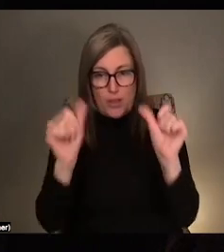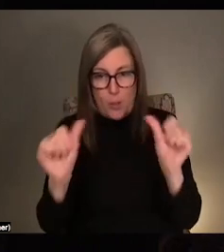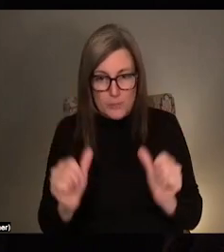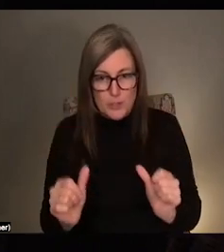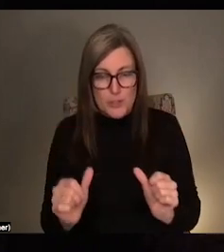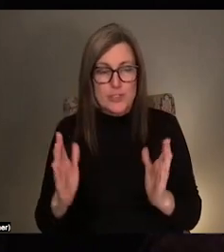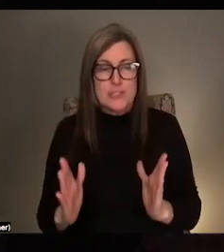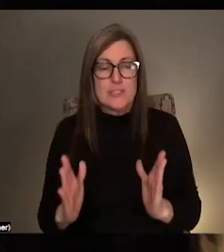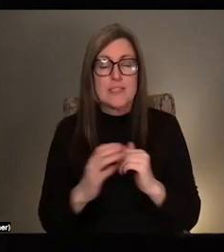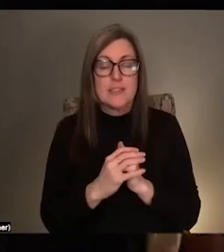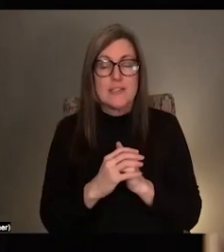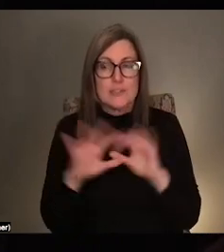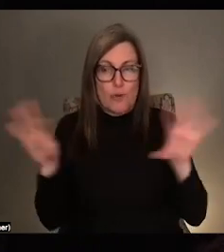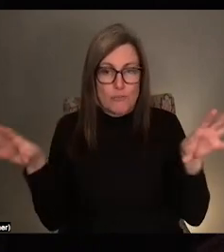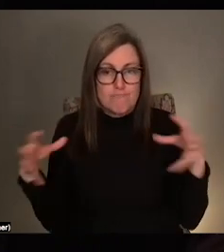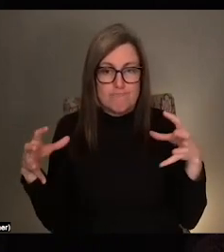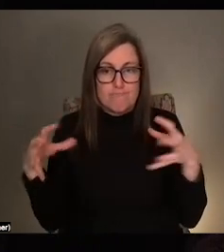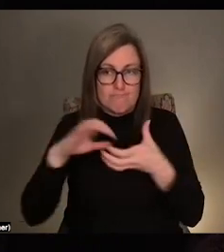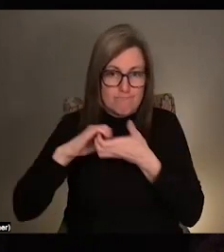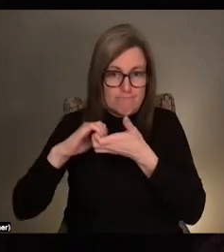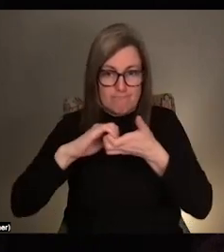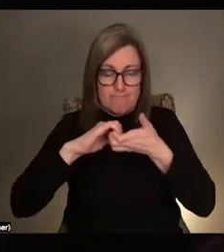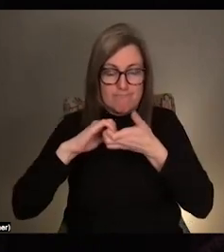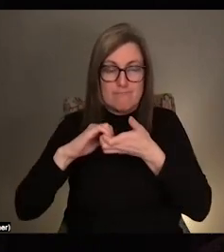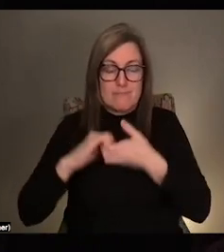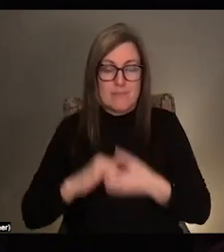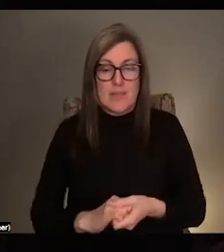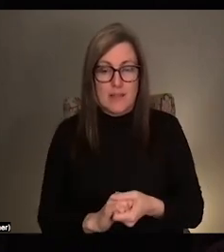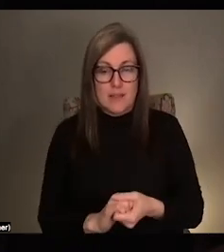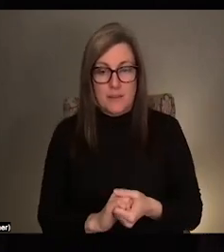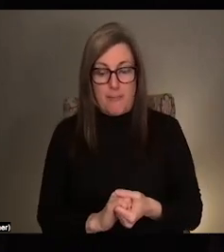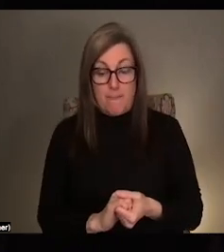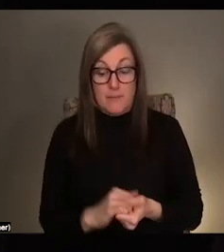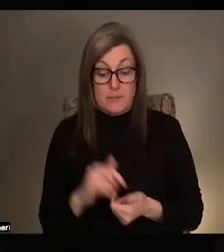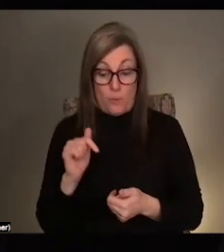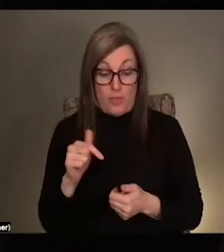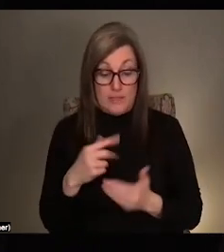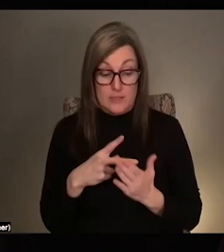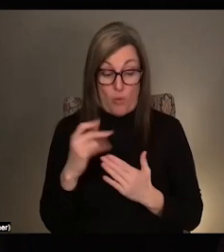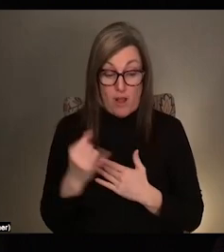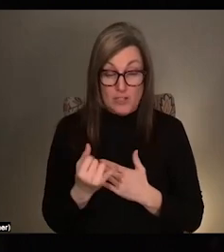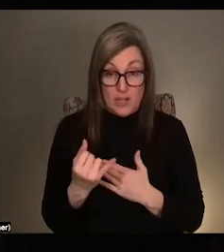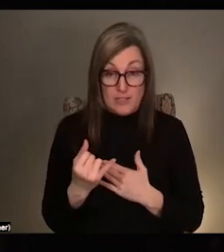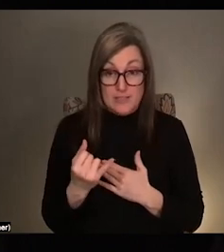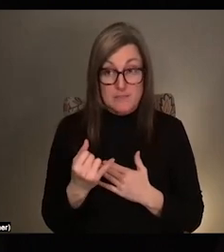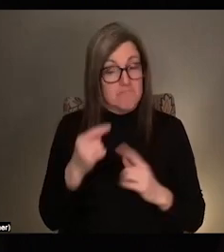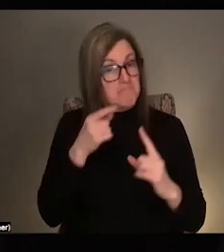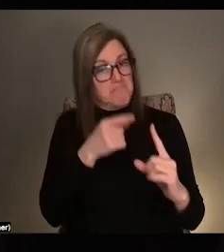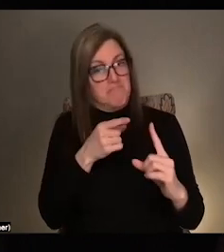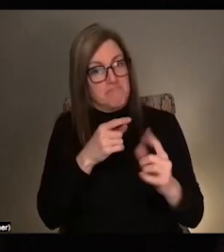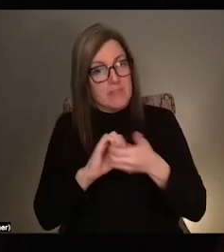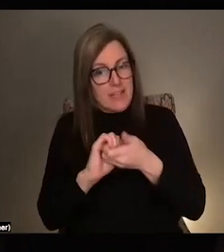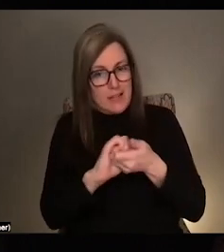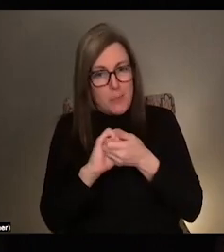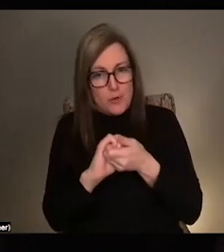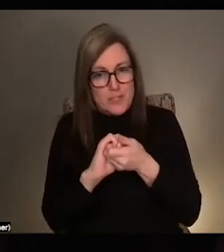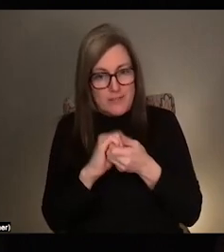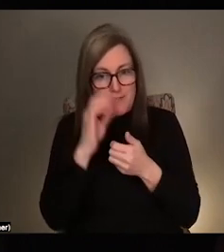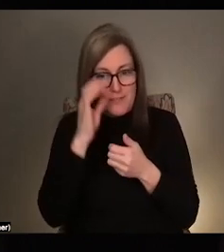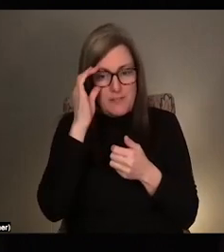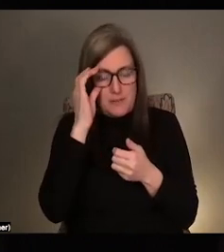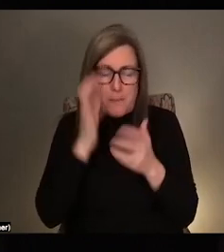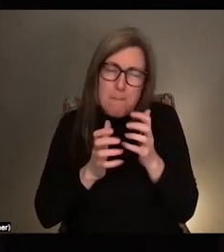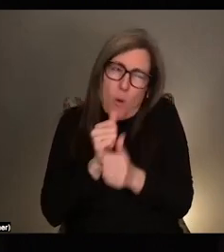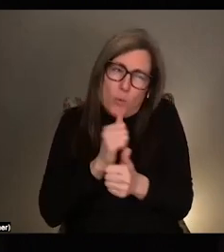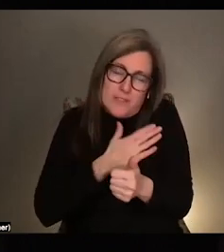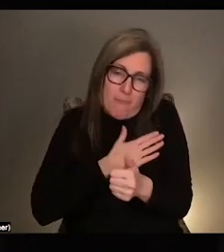in that spirit and beyond that spirit. Like I wanted this project to be very collaborative, but also most of my work is very collaborative.